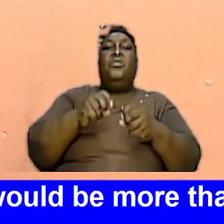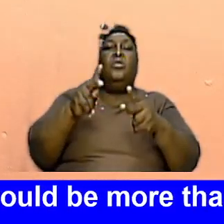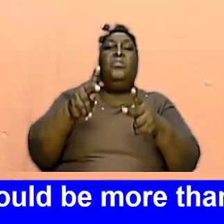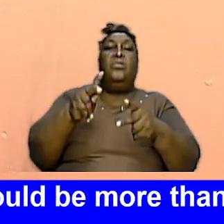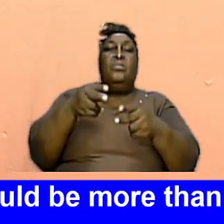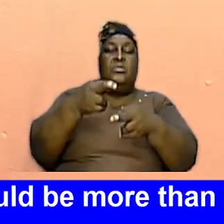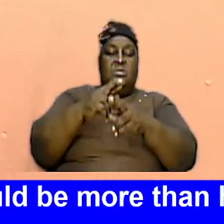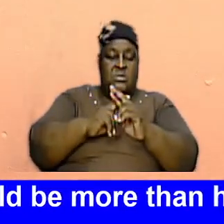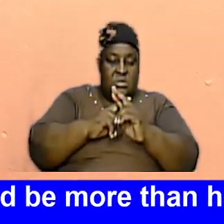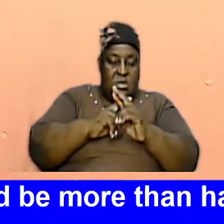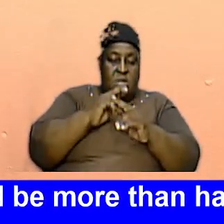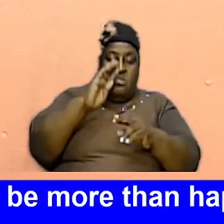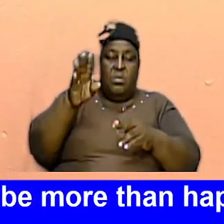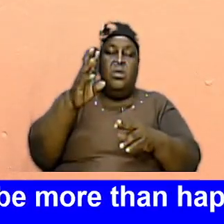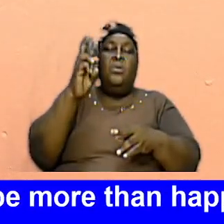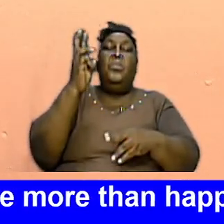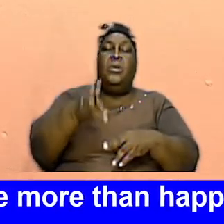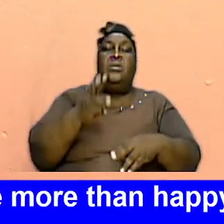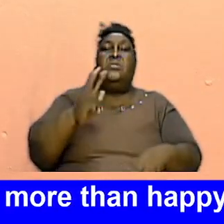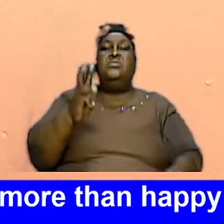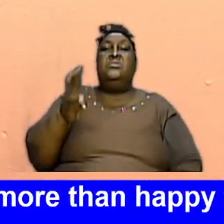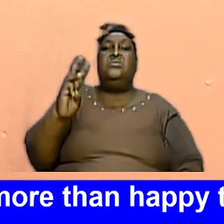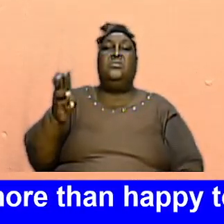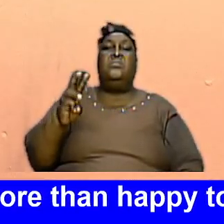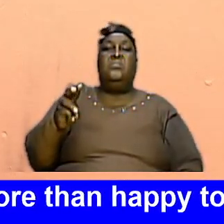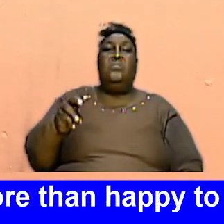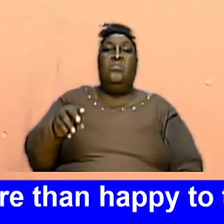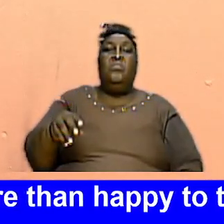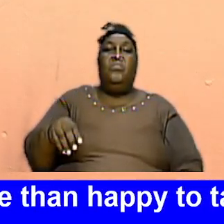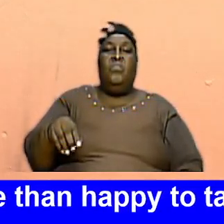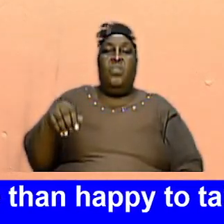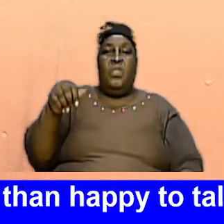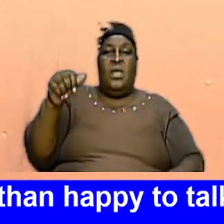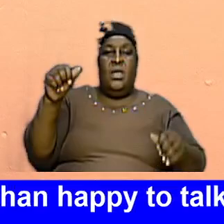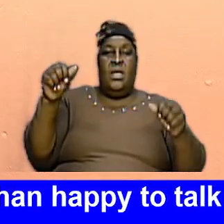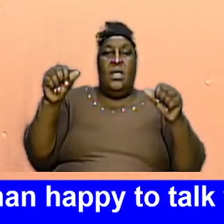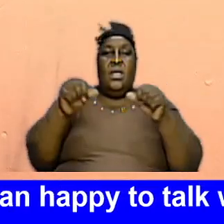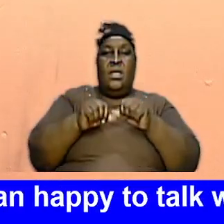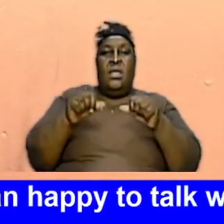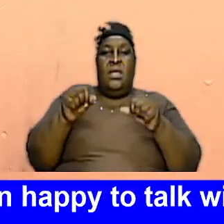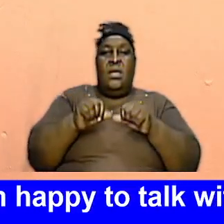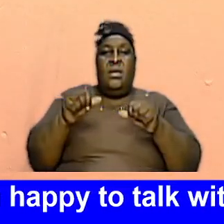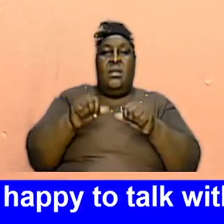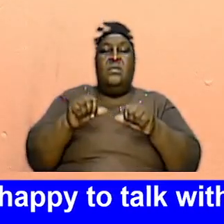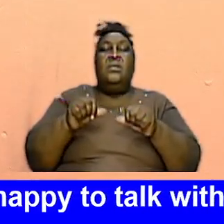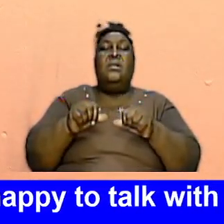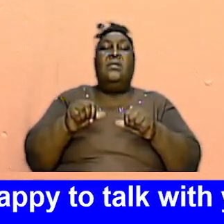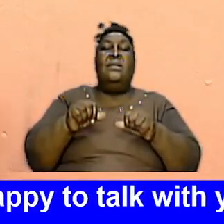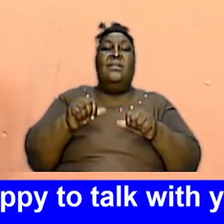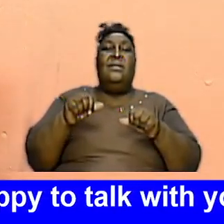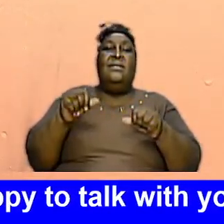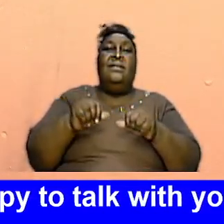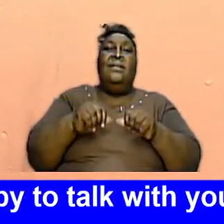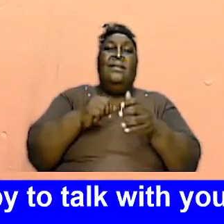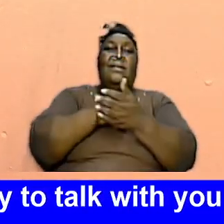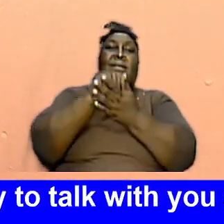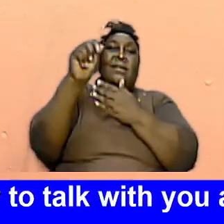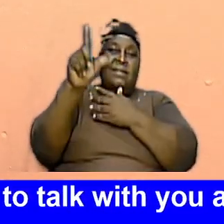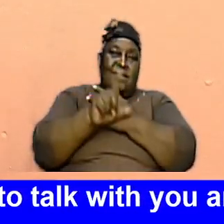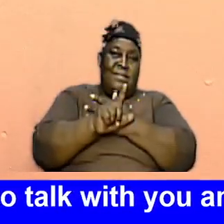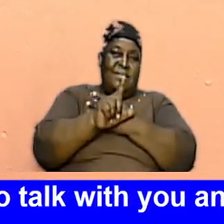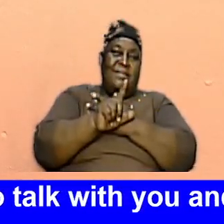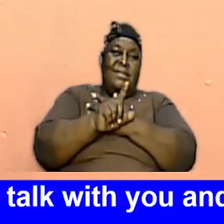So That You Can Be Witnesses All Of So Remember The Second Of April All Of As